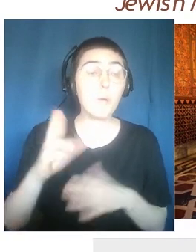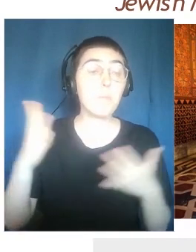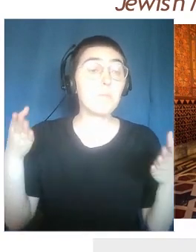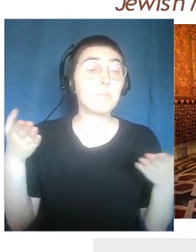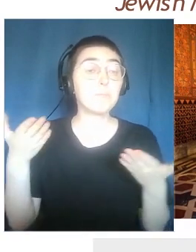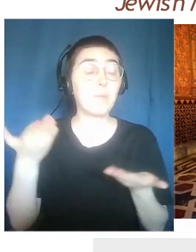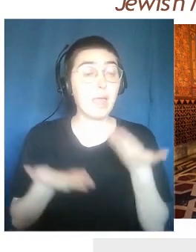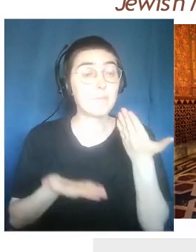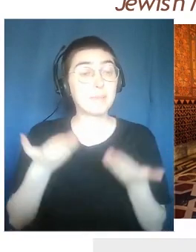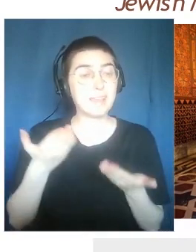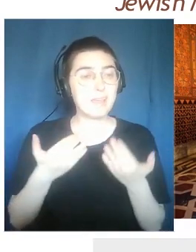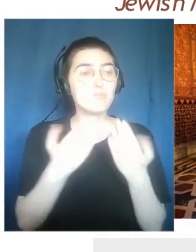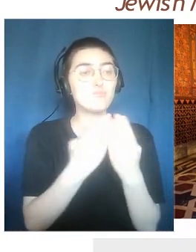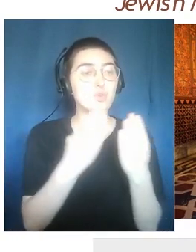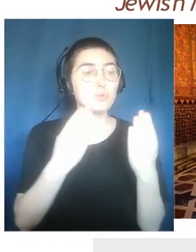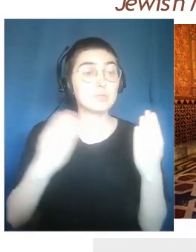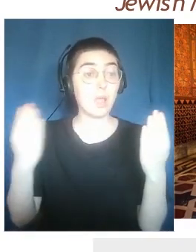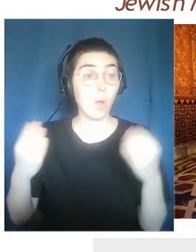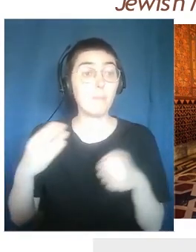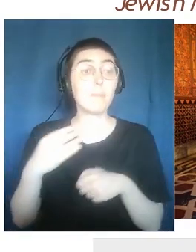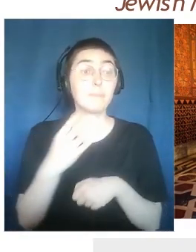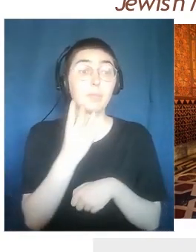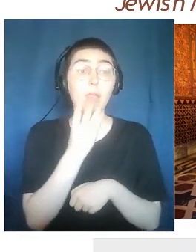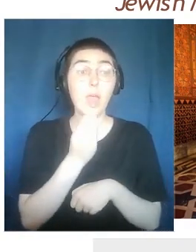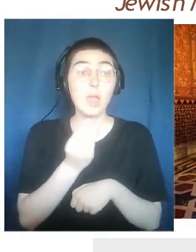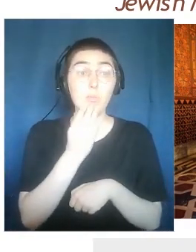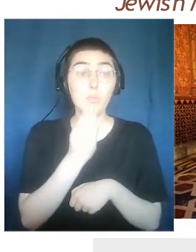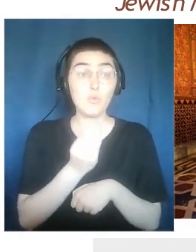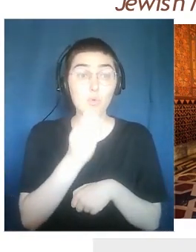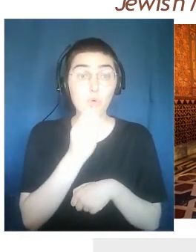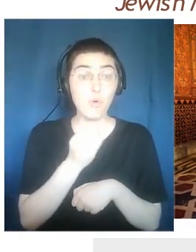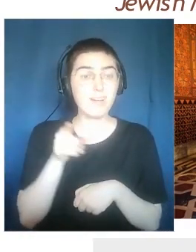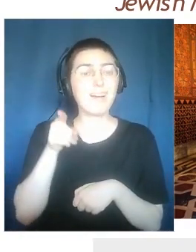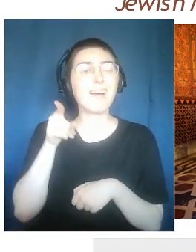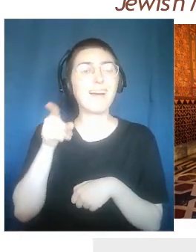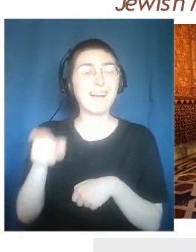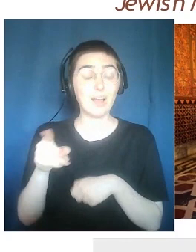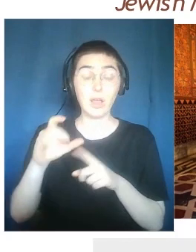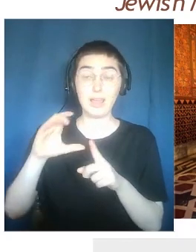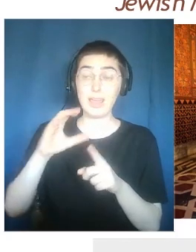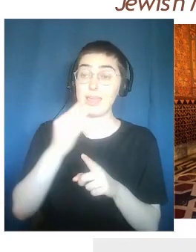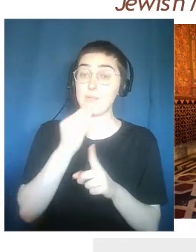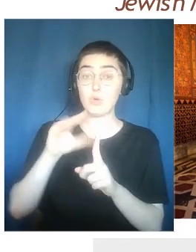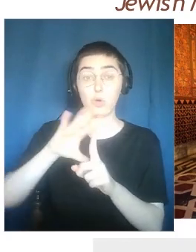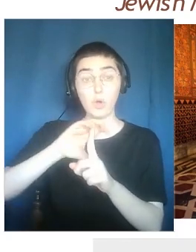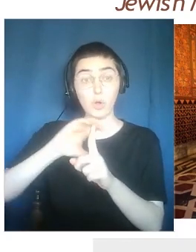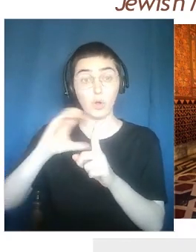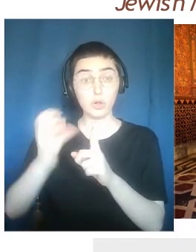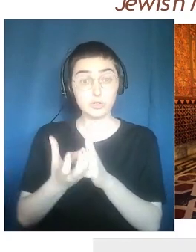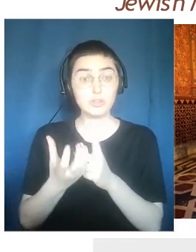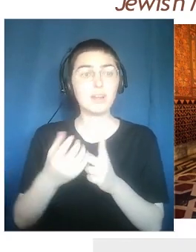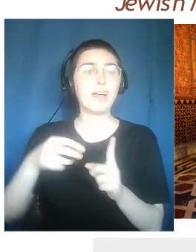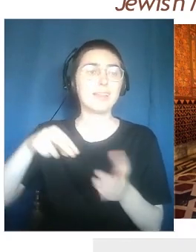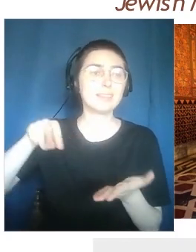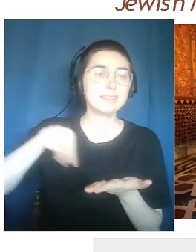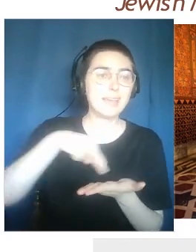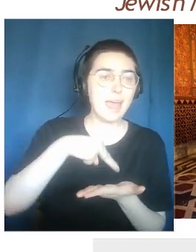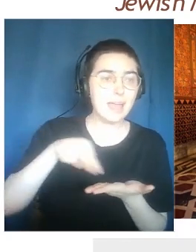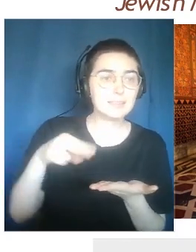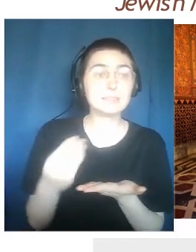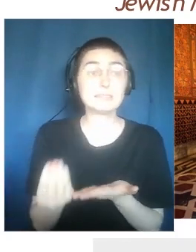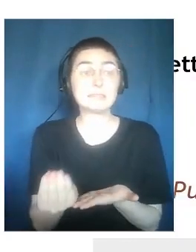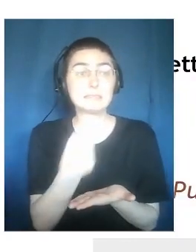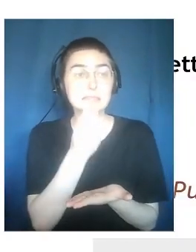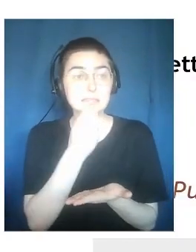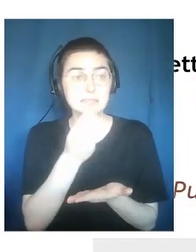in which Jewish culture can be discovered through action, through dance, or